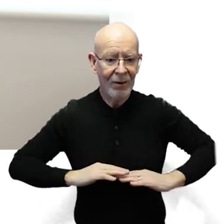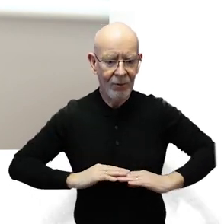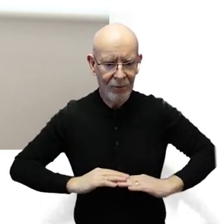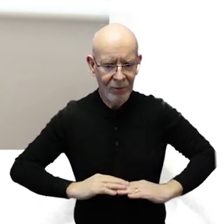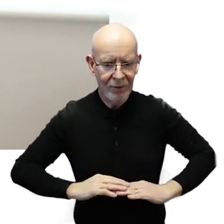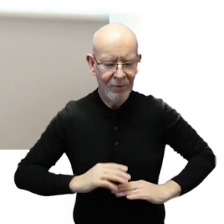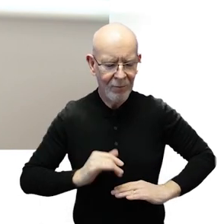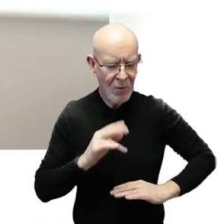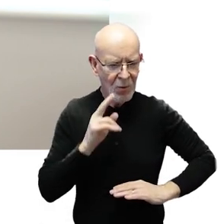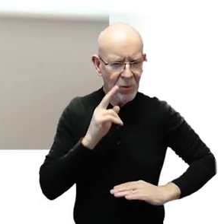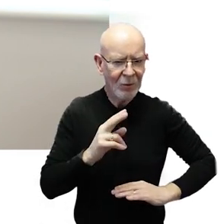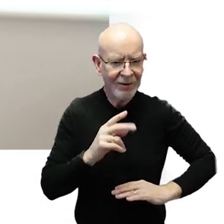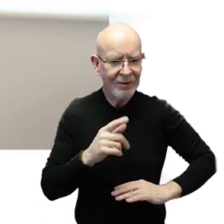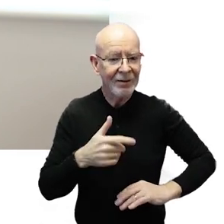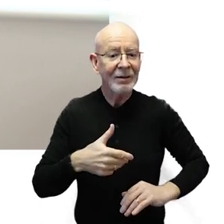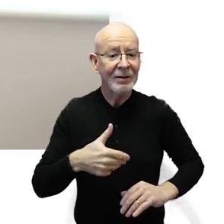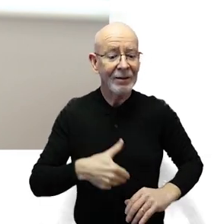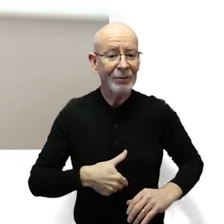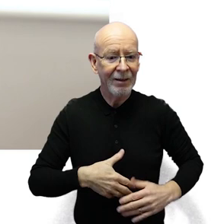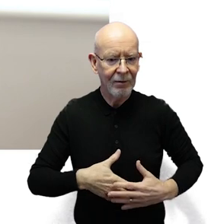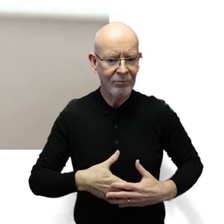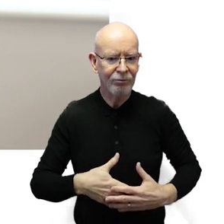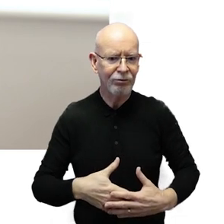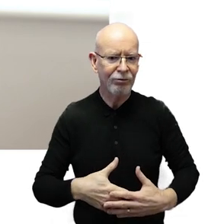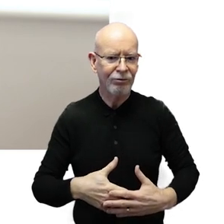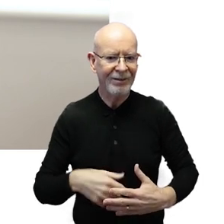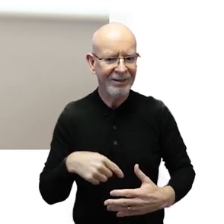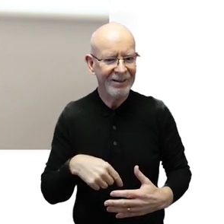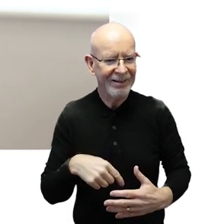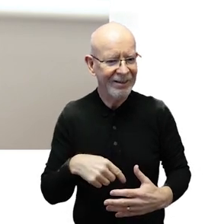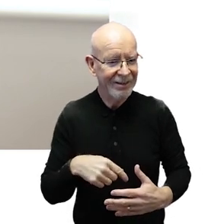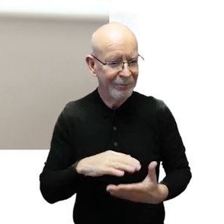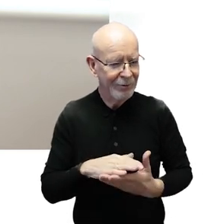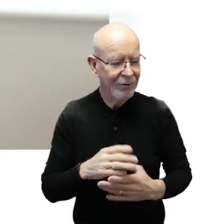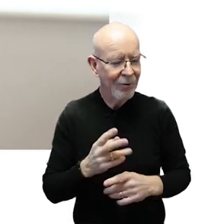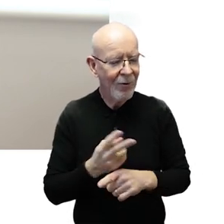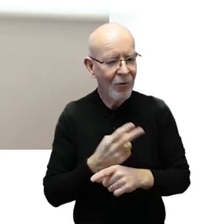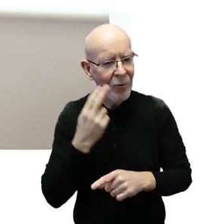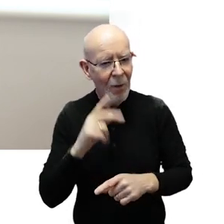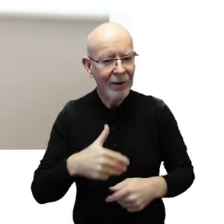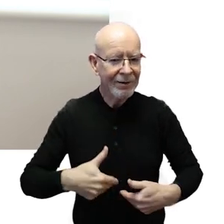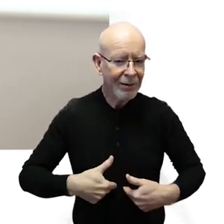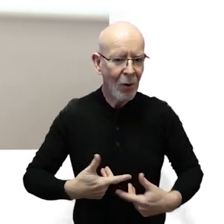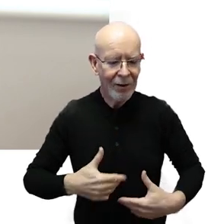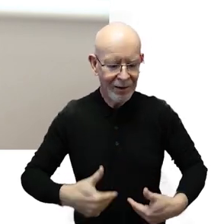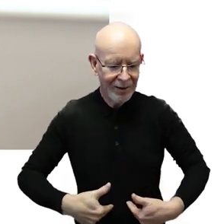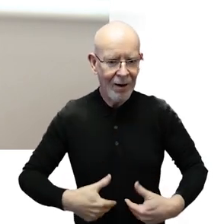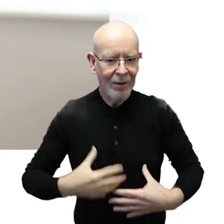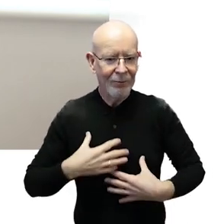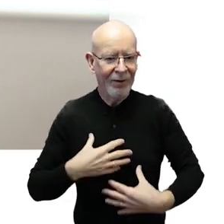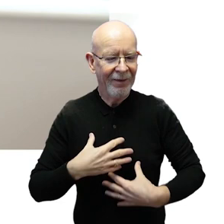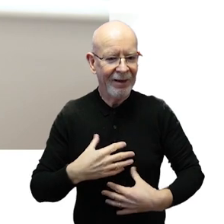contents and we may notice this as a rise forwards in our tummy, which is often referred to as tummy or belly breathing.